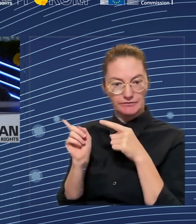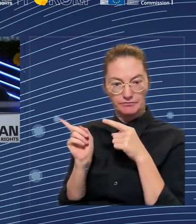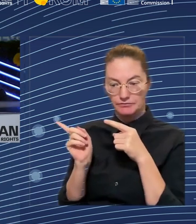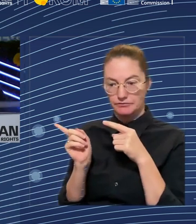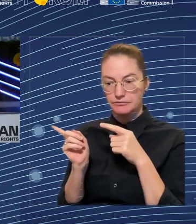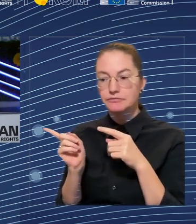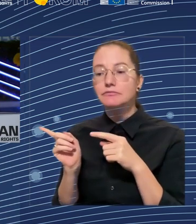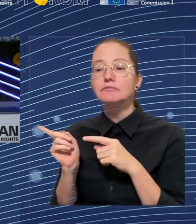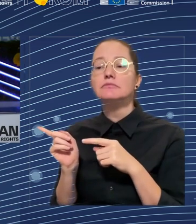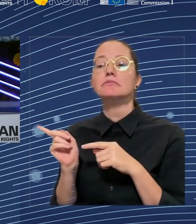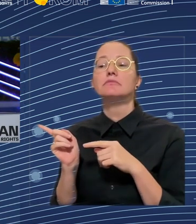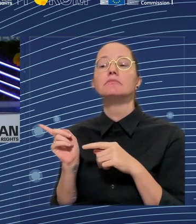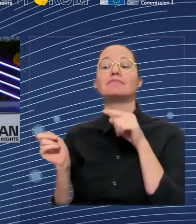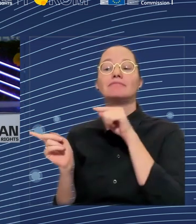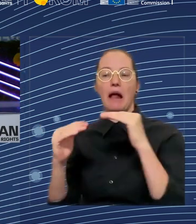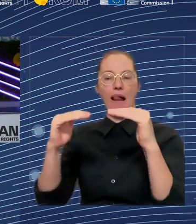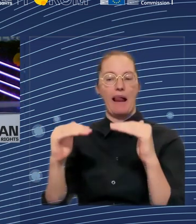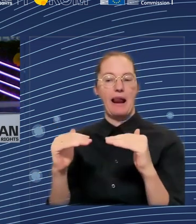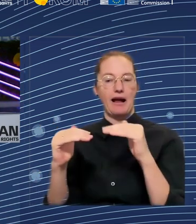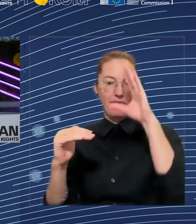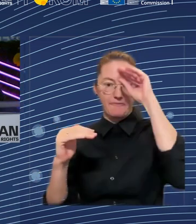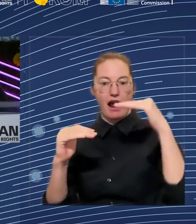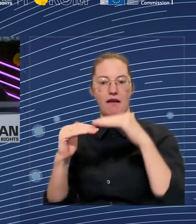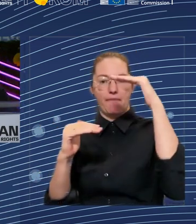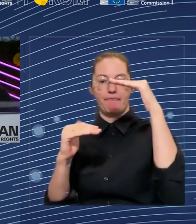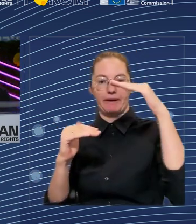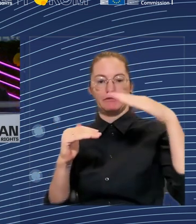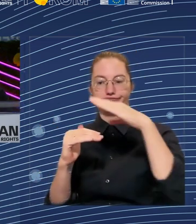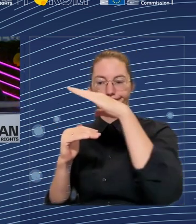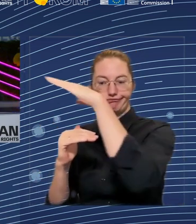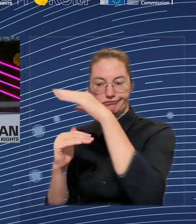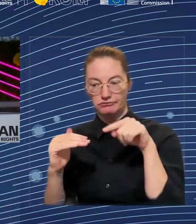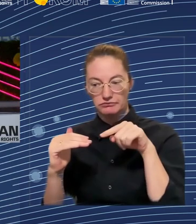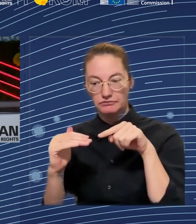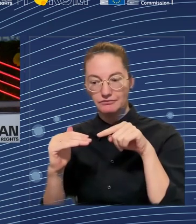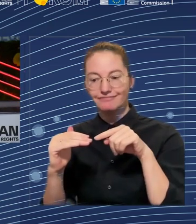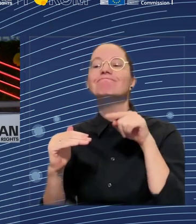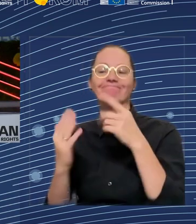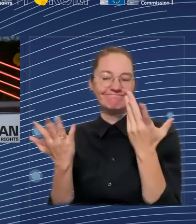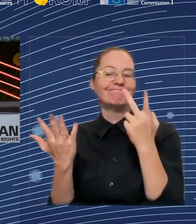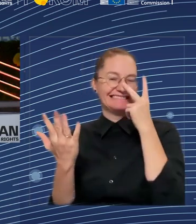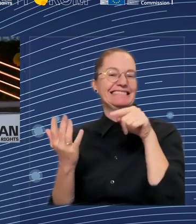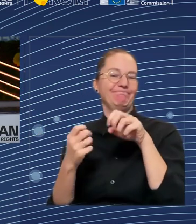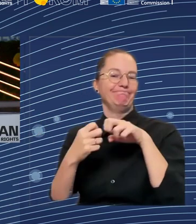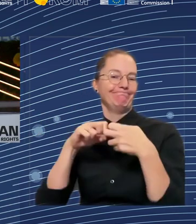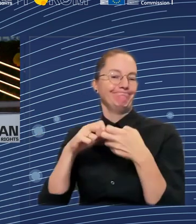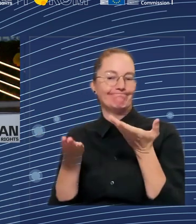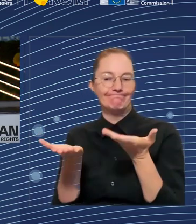more than doubling to reach 20 million by 2030. So a lot of skilling required. Then